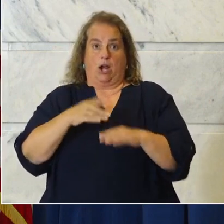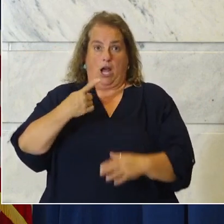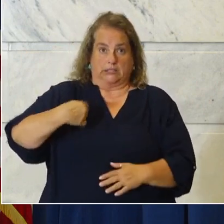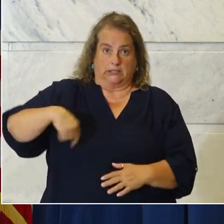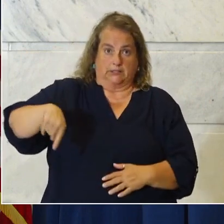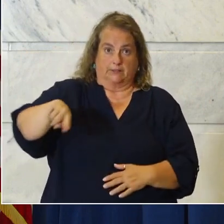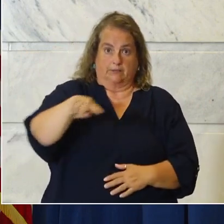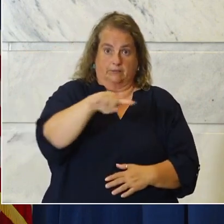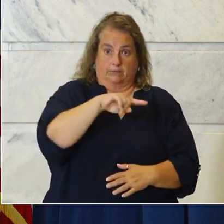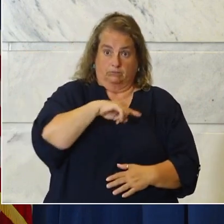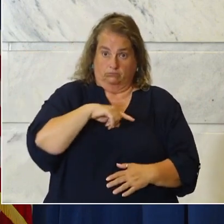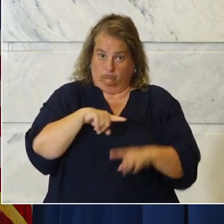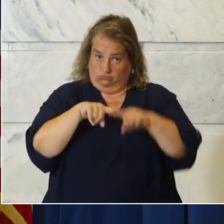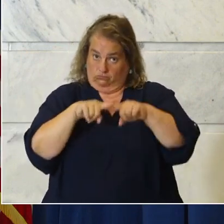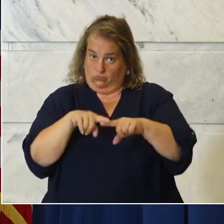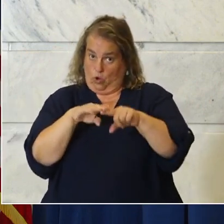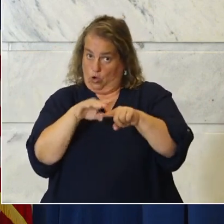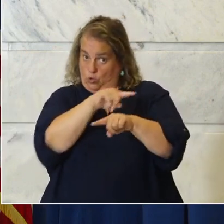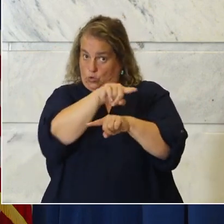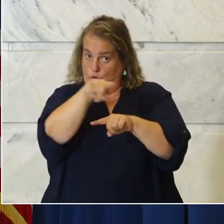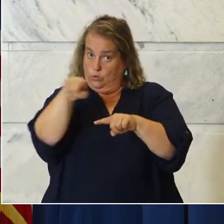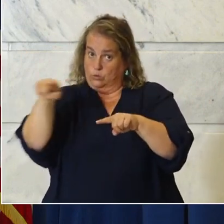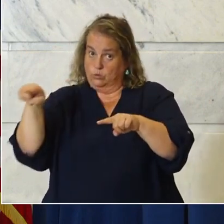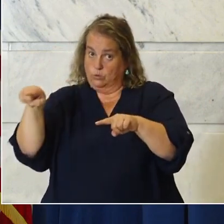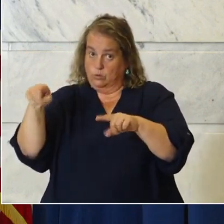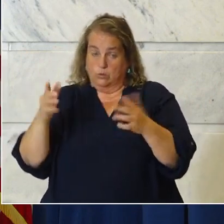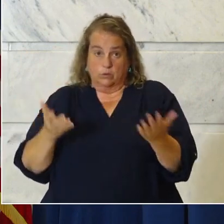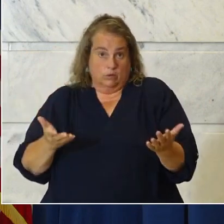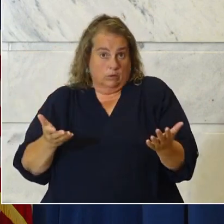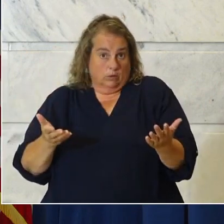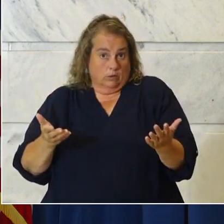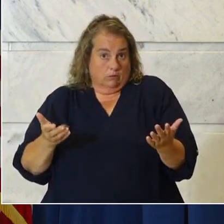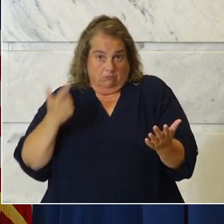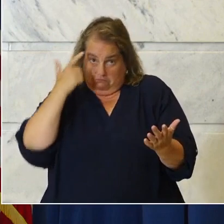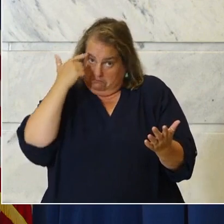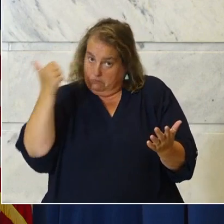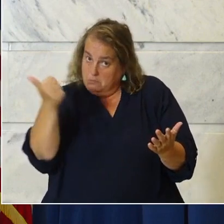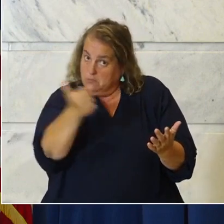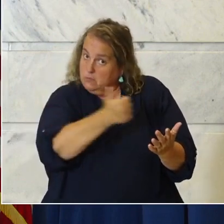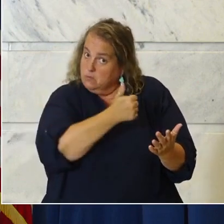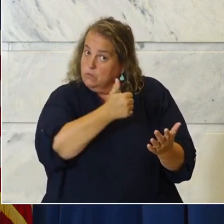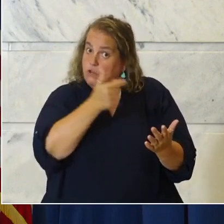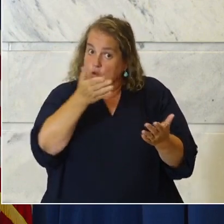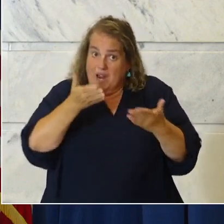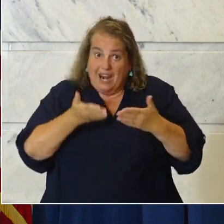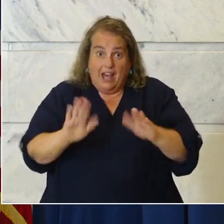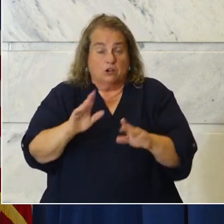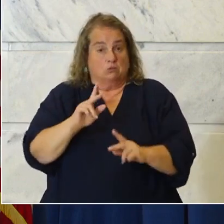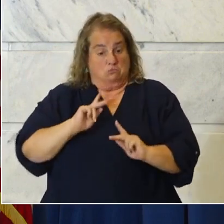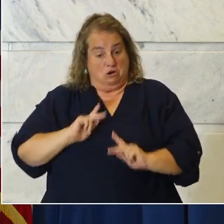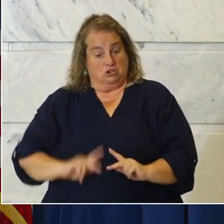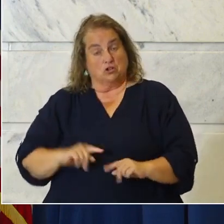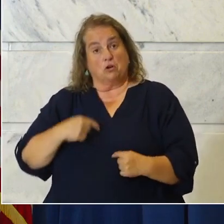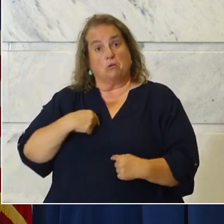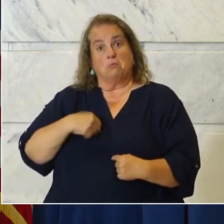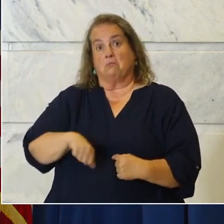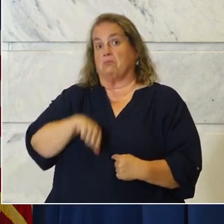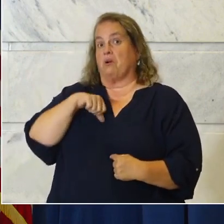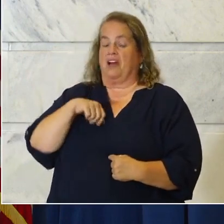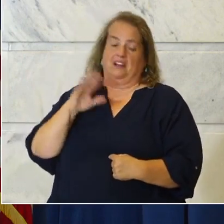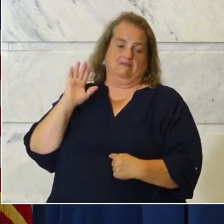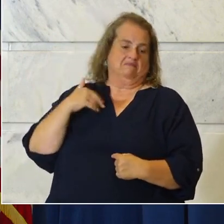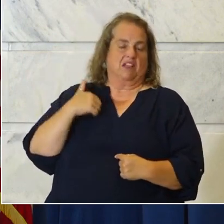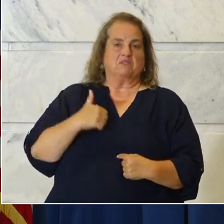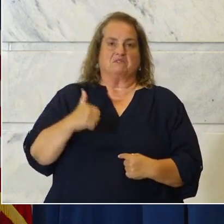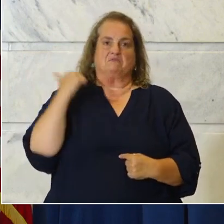It's on us. It's really gonna come down to whether we let personal pride or some belief that we have liberty to